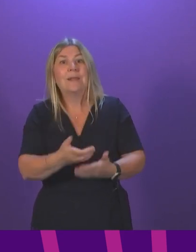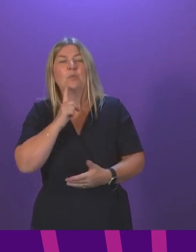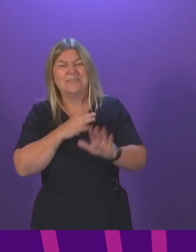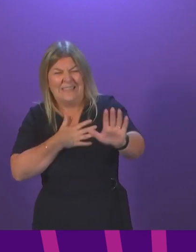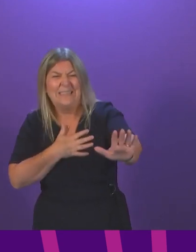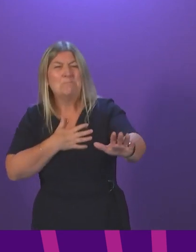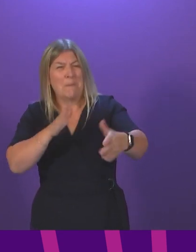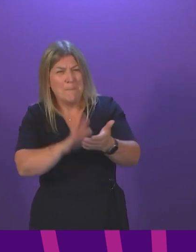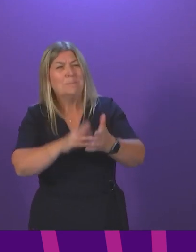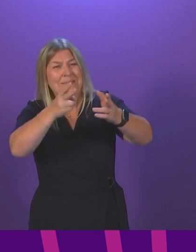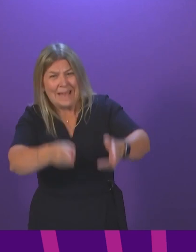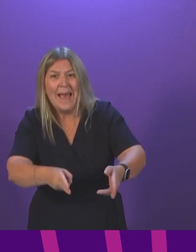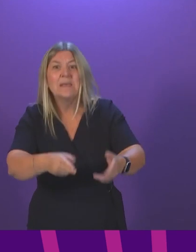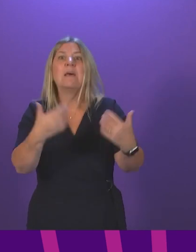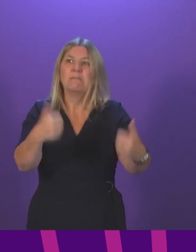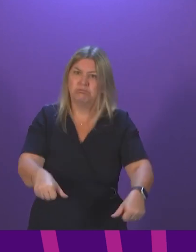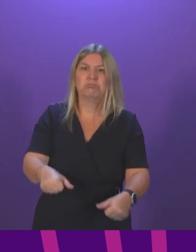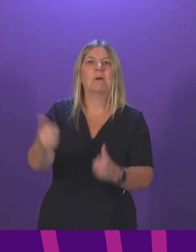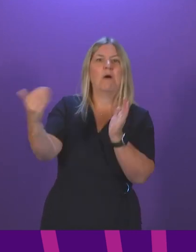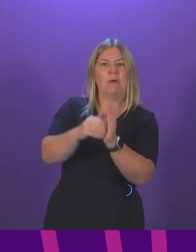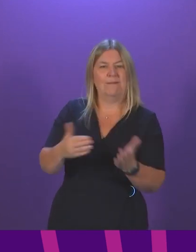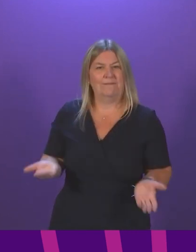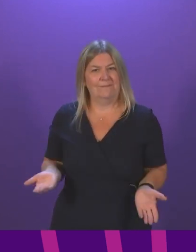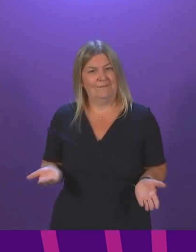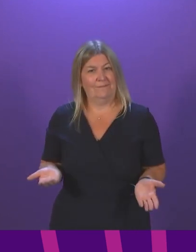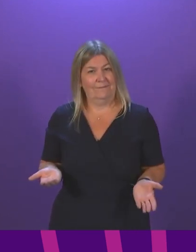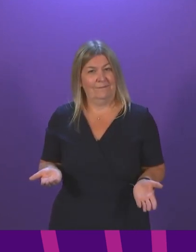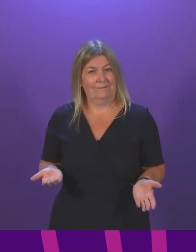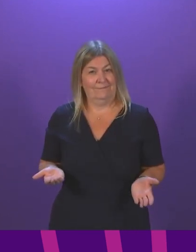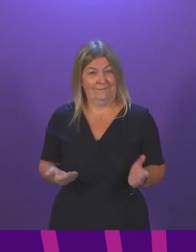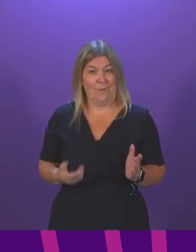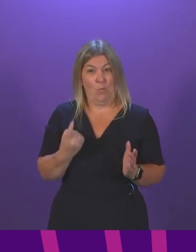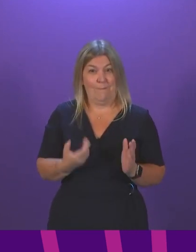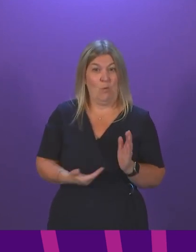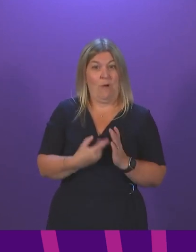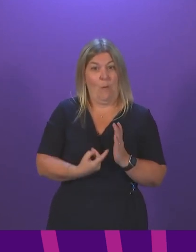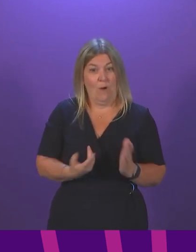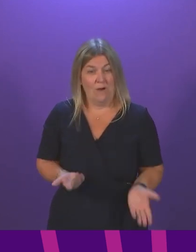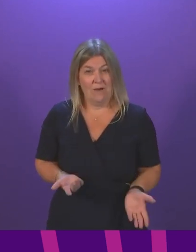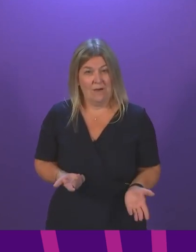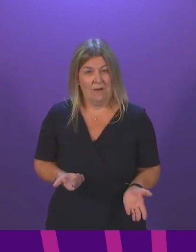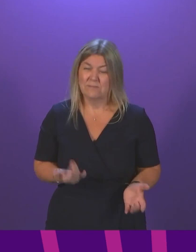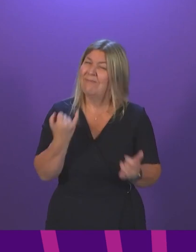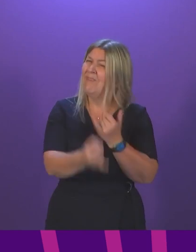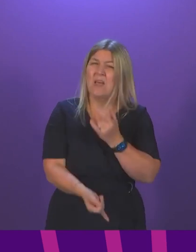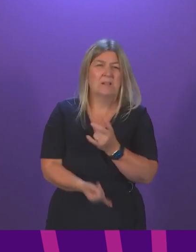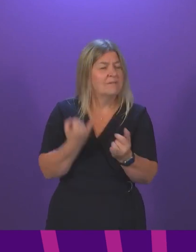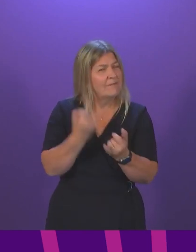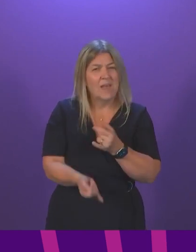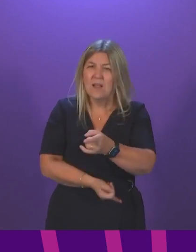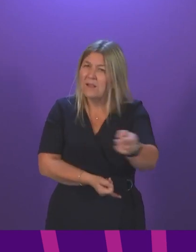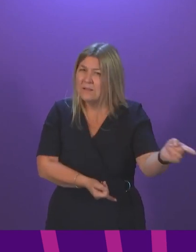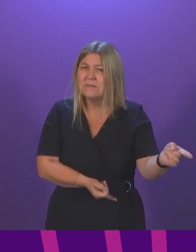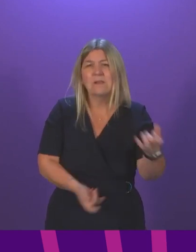ambulance come after yet another hour. The Ambulance Service have been failed by this government, just like Lillian and Catherine.